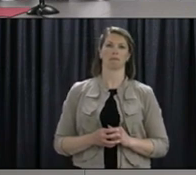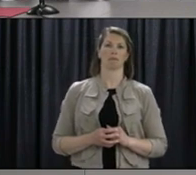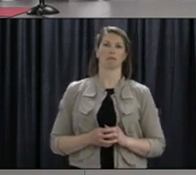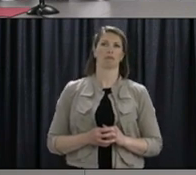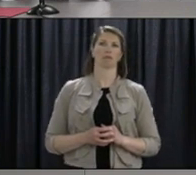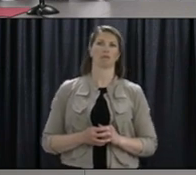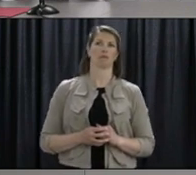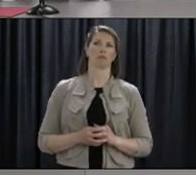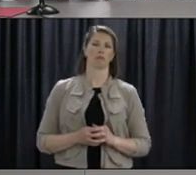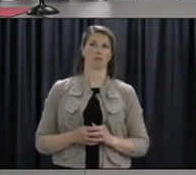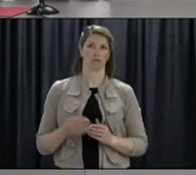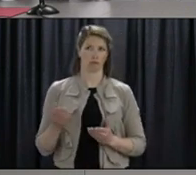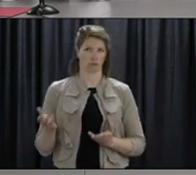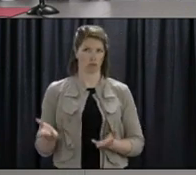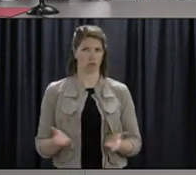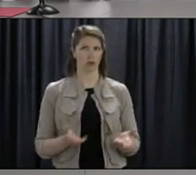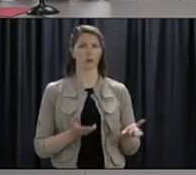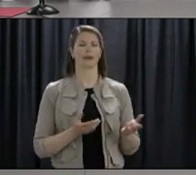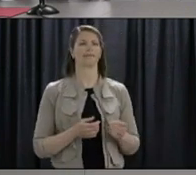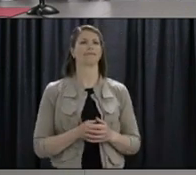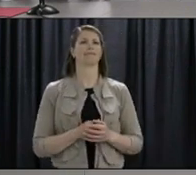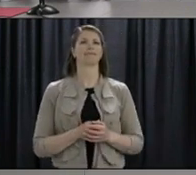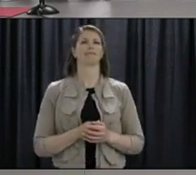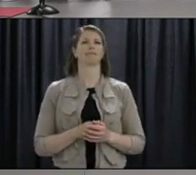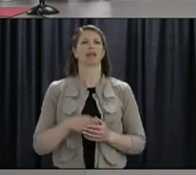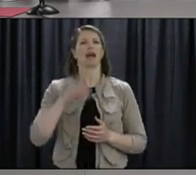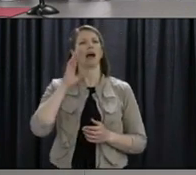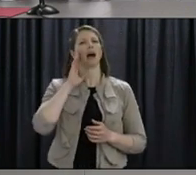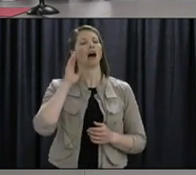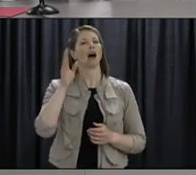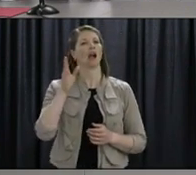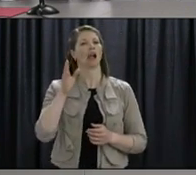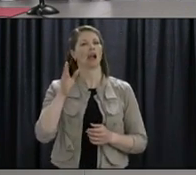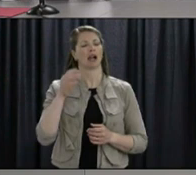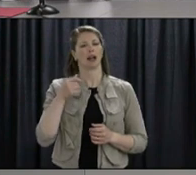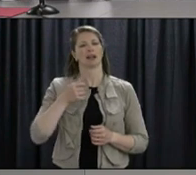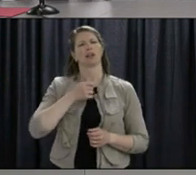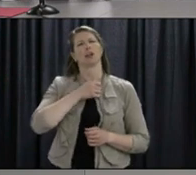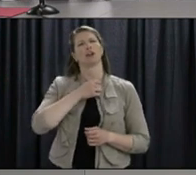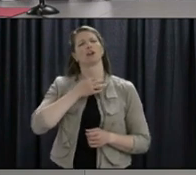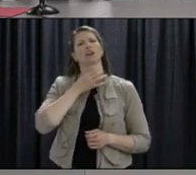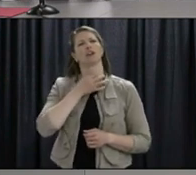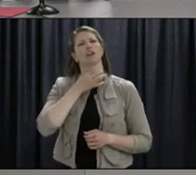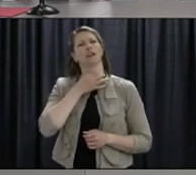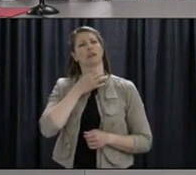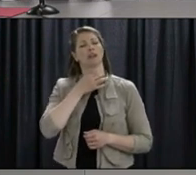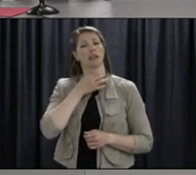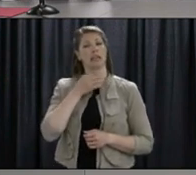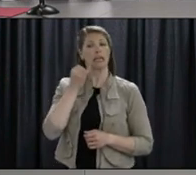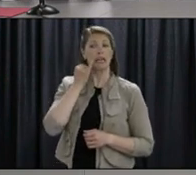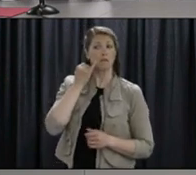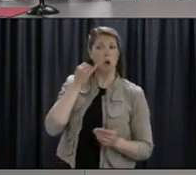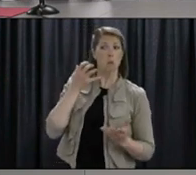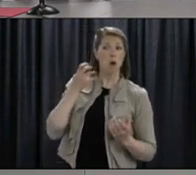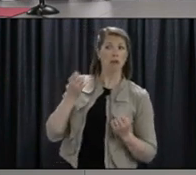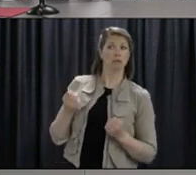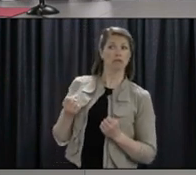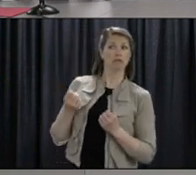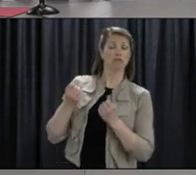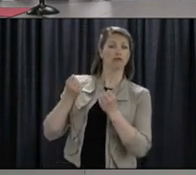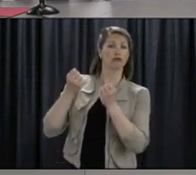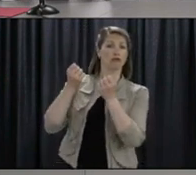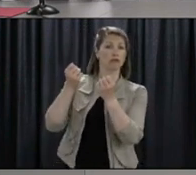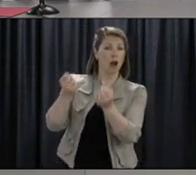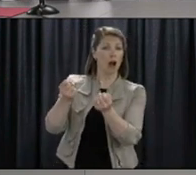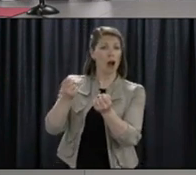Her line is open. Hi. Are people still being discouraged from traveling across the province if they would be staying either in a